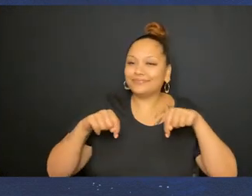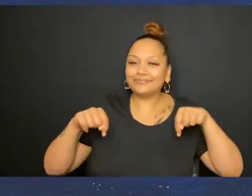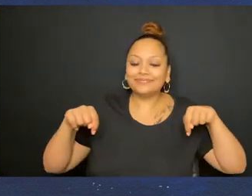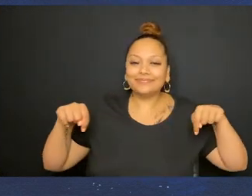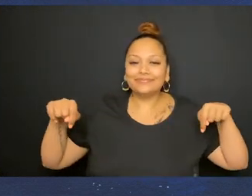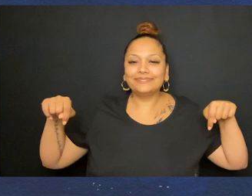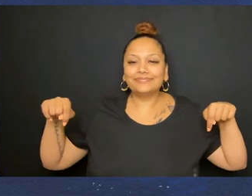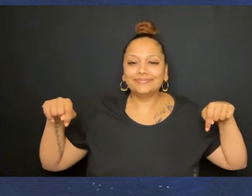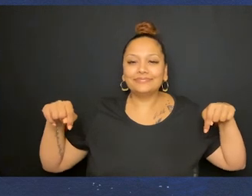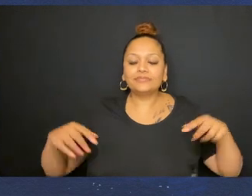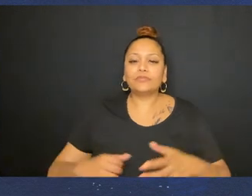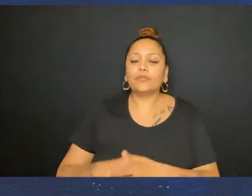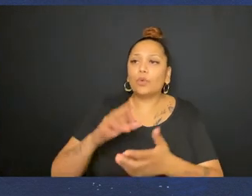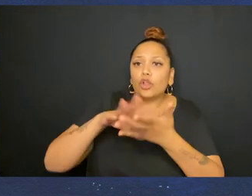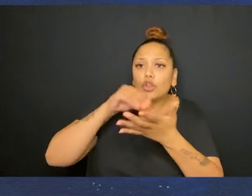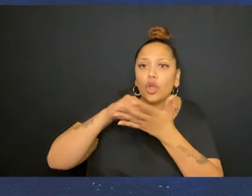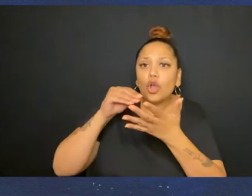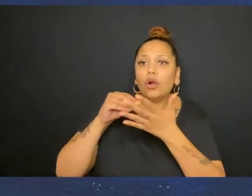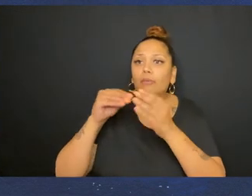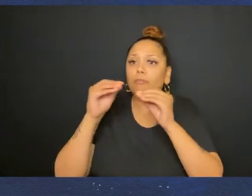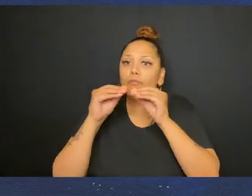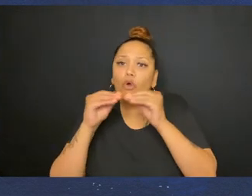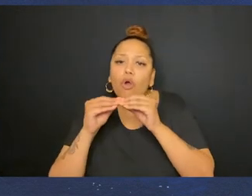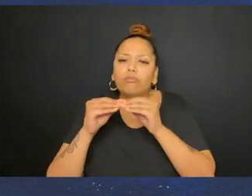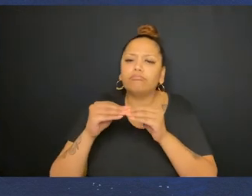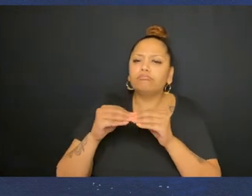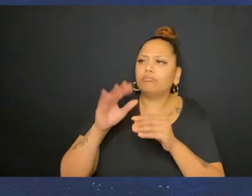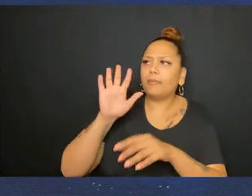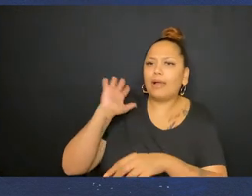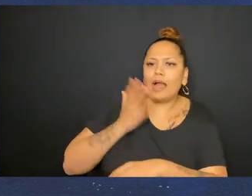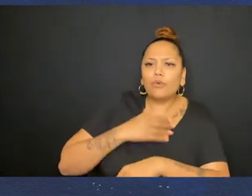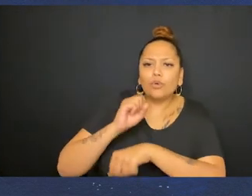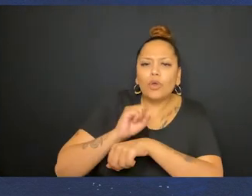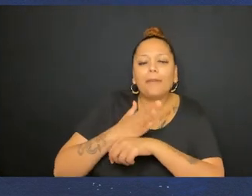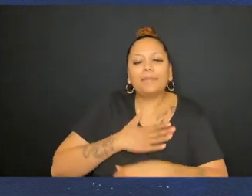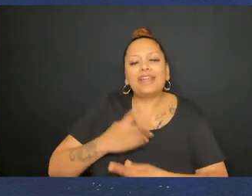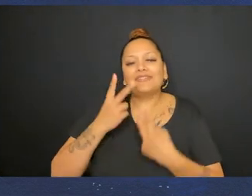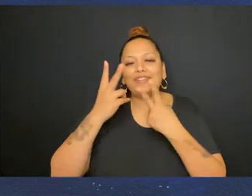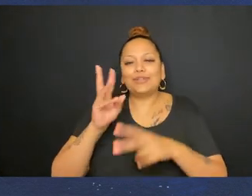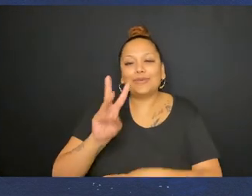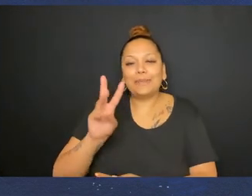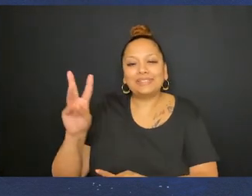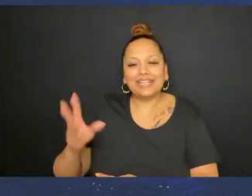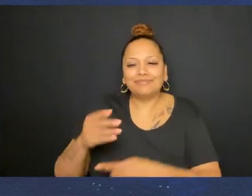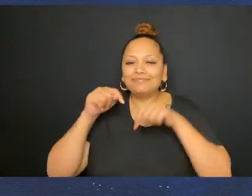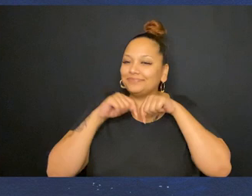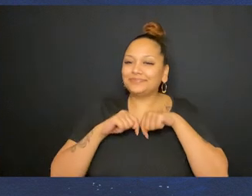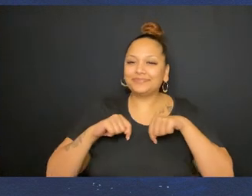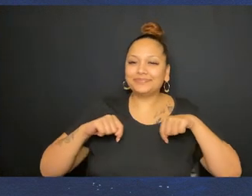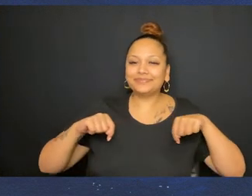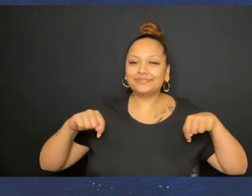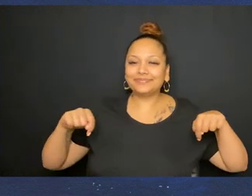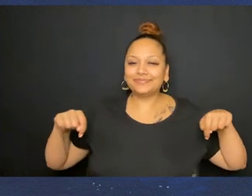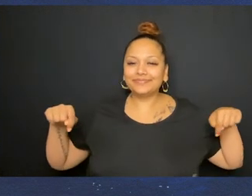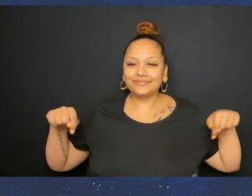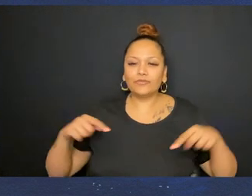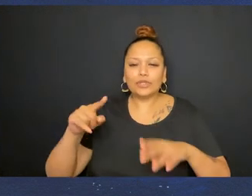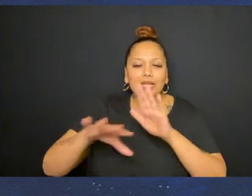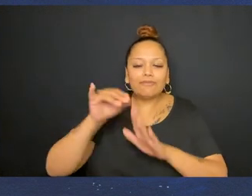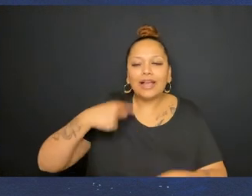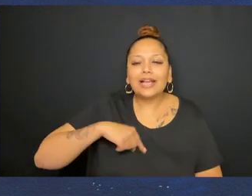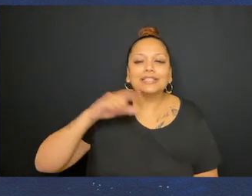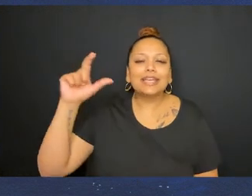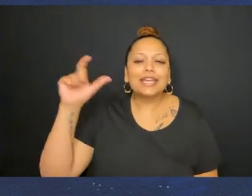donate to get started. To learn more about the Disability Collective and our work, please visit our website the disabilitycollective.com.